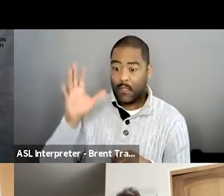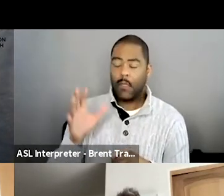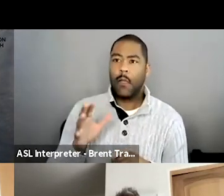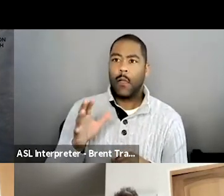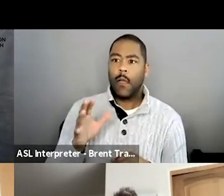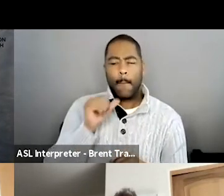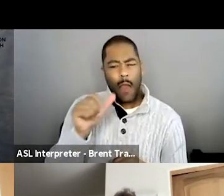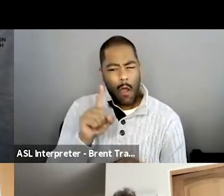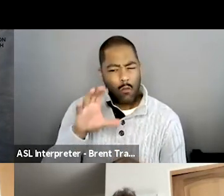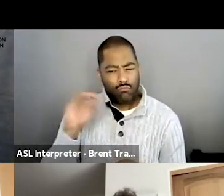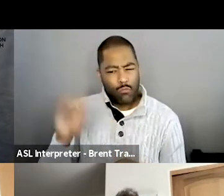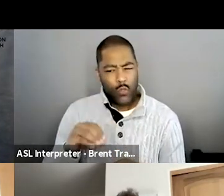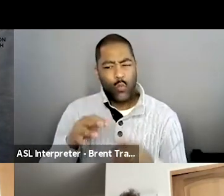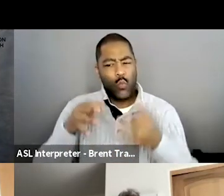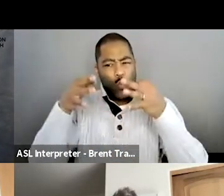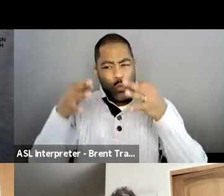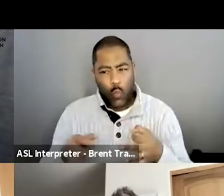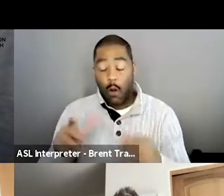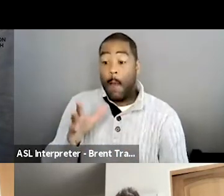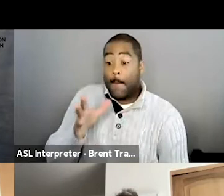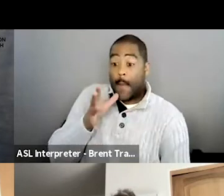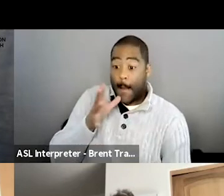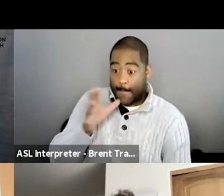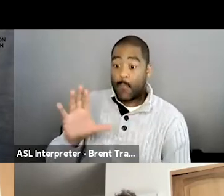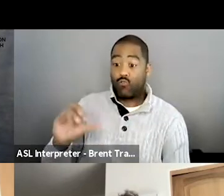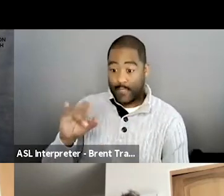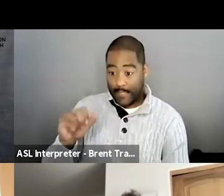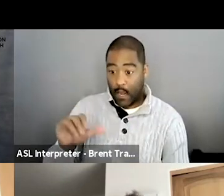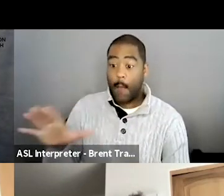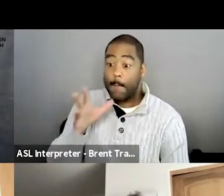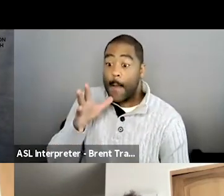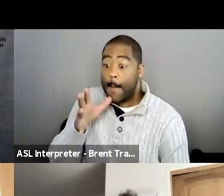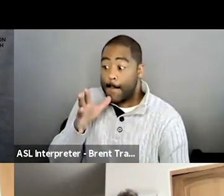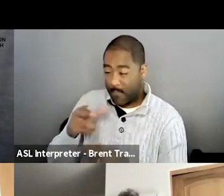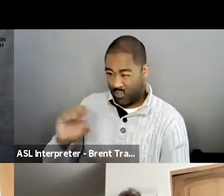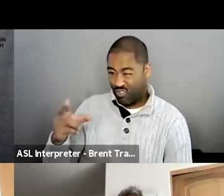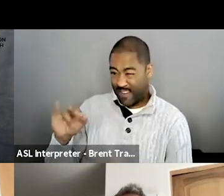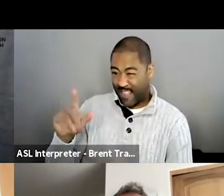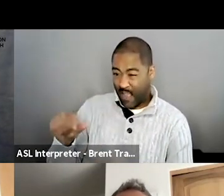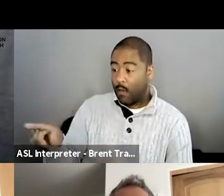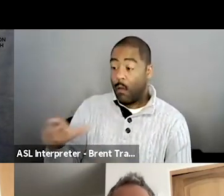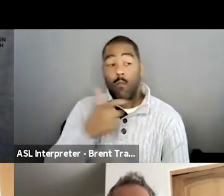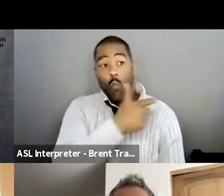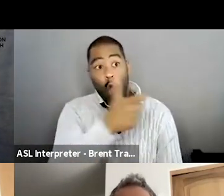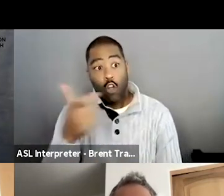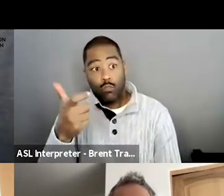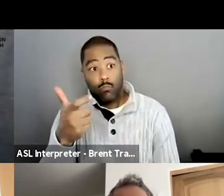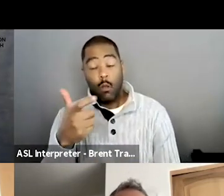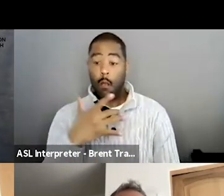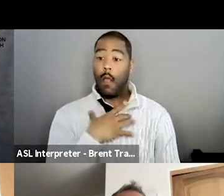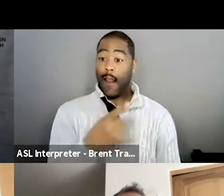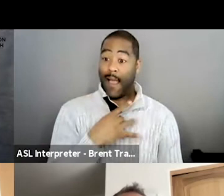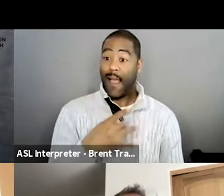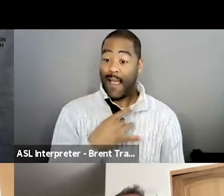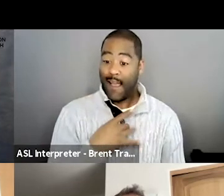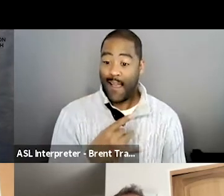mom, um, really liked it, loved it. And then I don't know, someone that she knew saw it and then suddenly maybe she wasn't as excited about